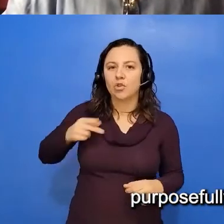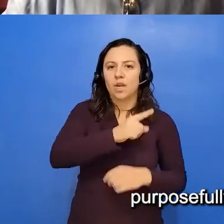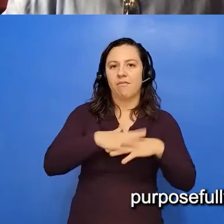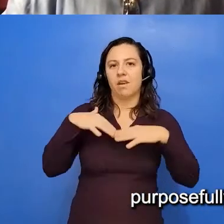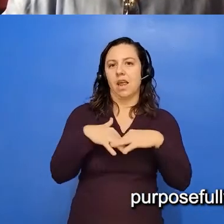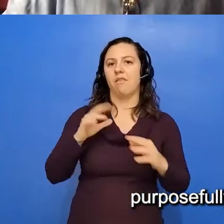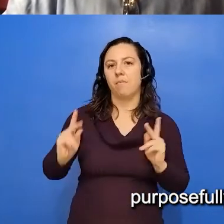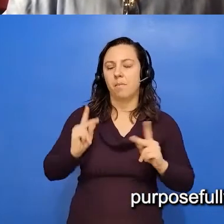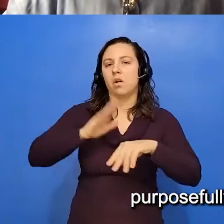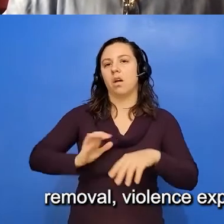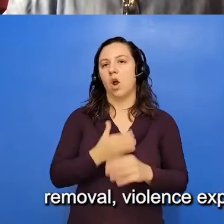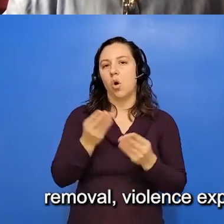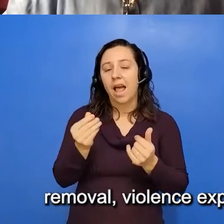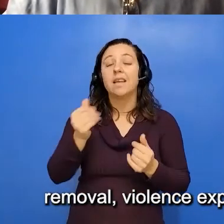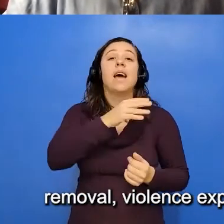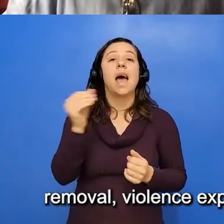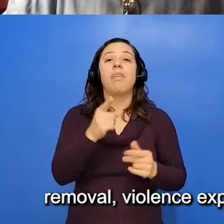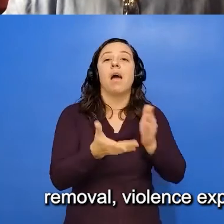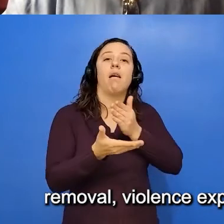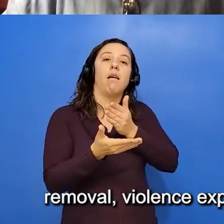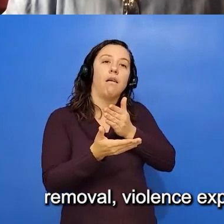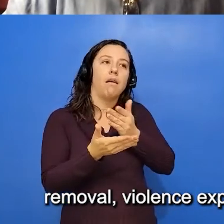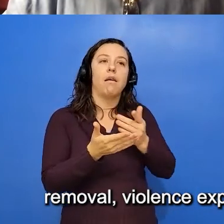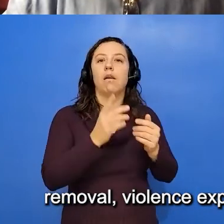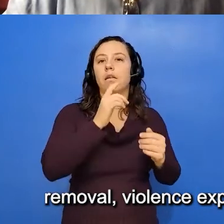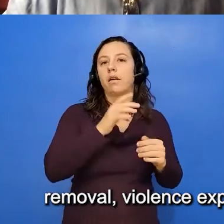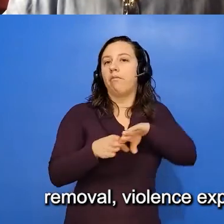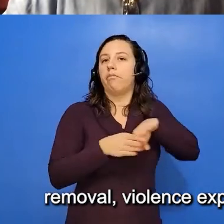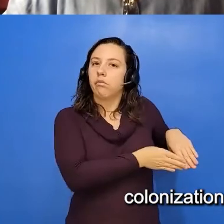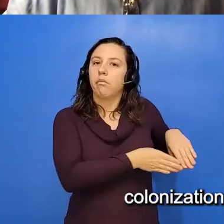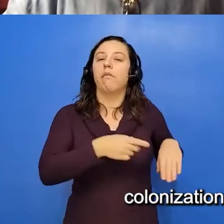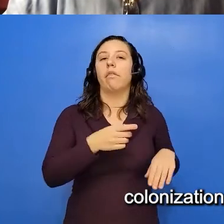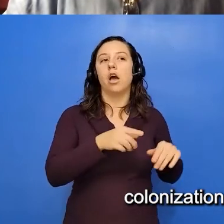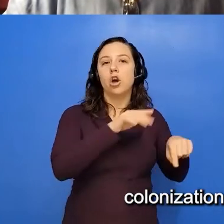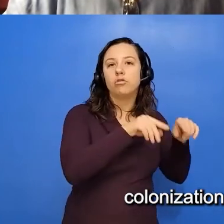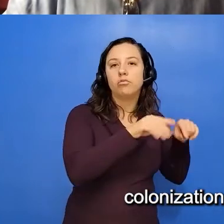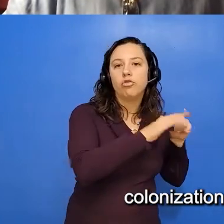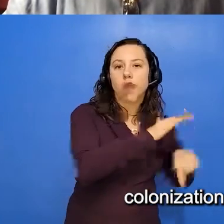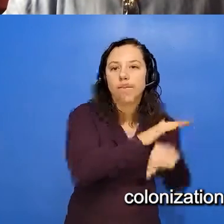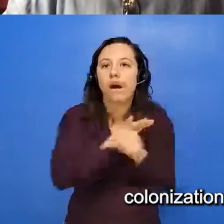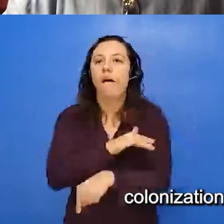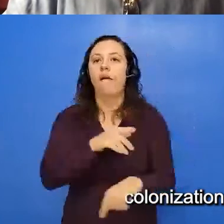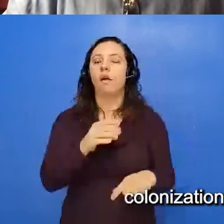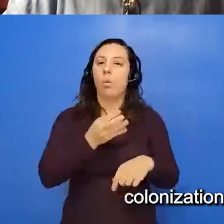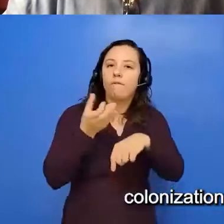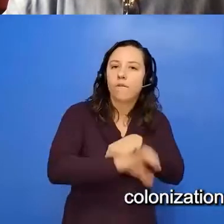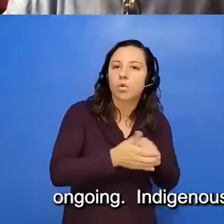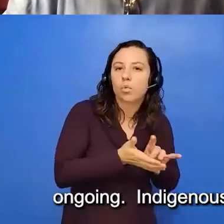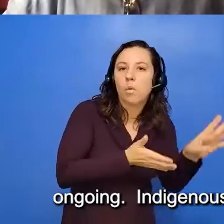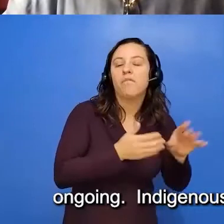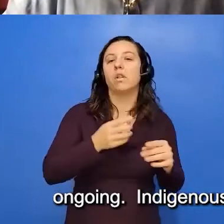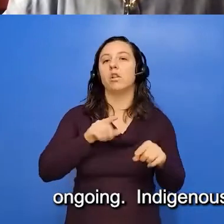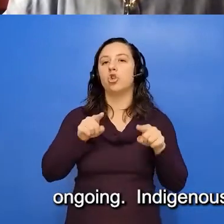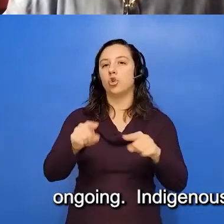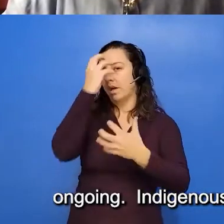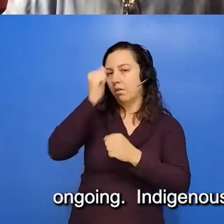excludes the genocide, forced removal, violence experienced by Native peoples during colonization. And colonization is still